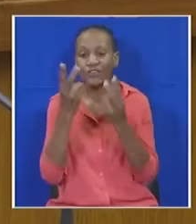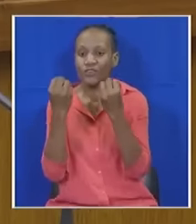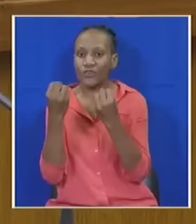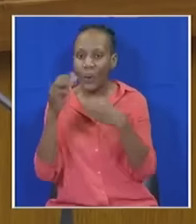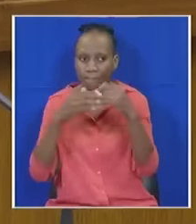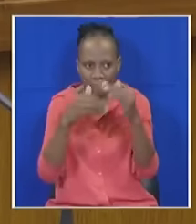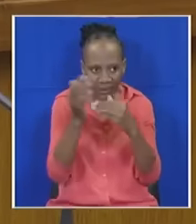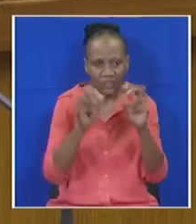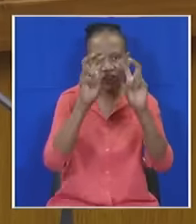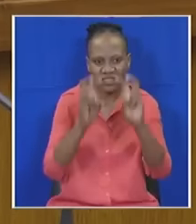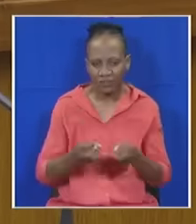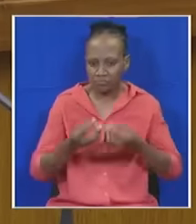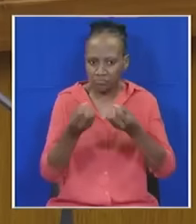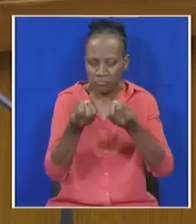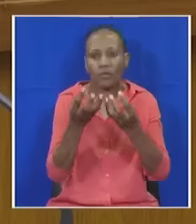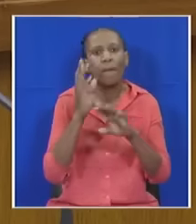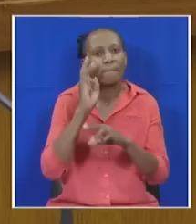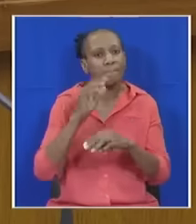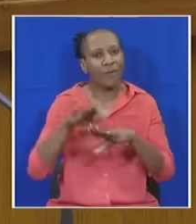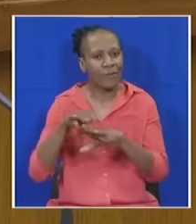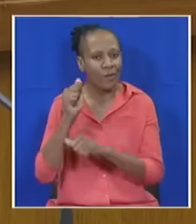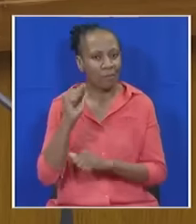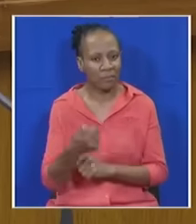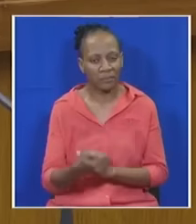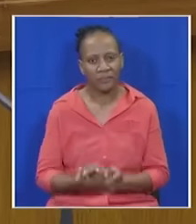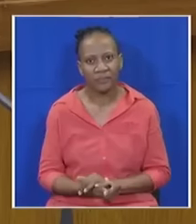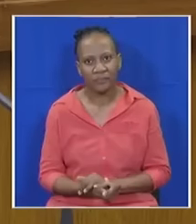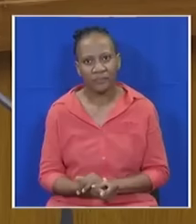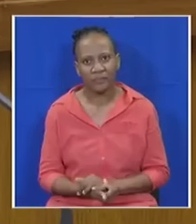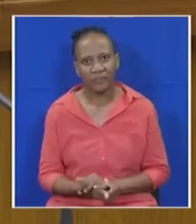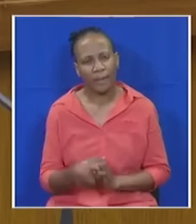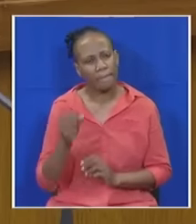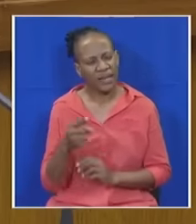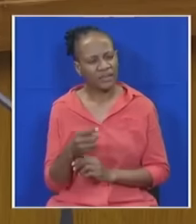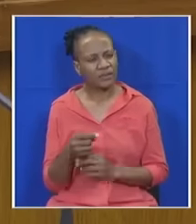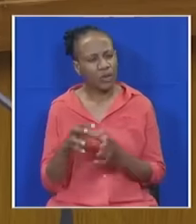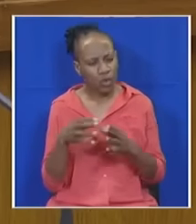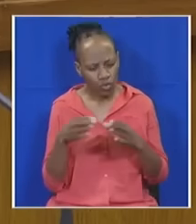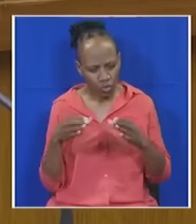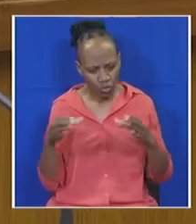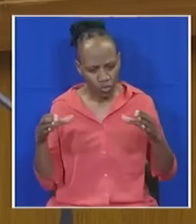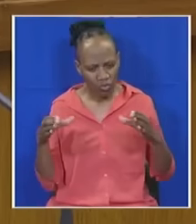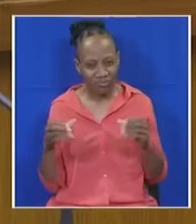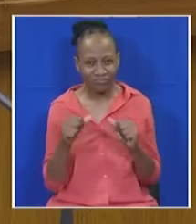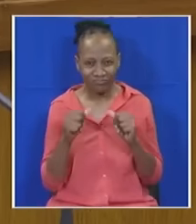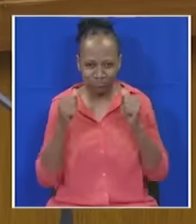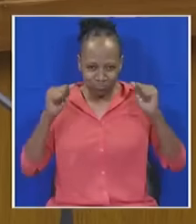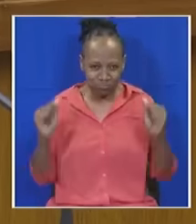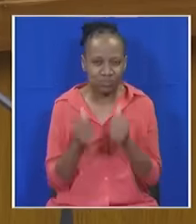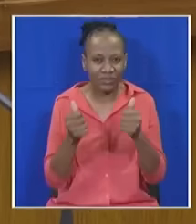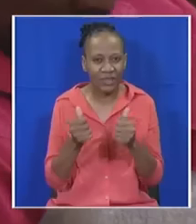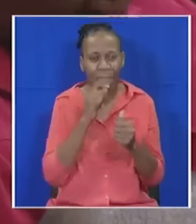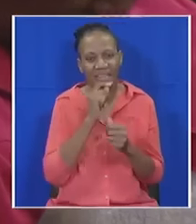and industrial demand to be accommodated. But the projected rate of growth is not sufficient to reduce